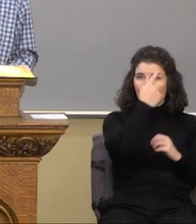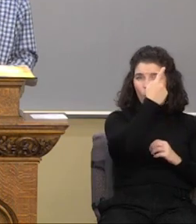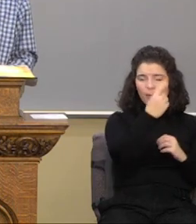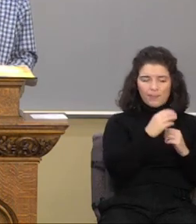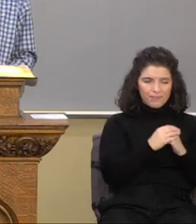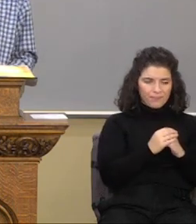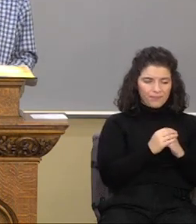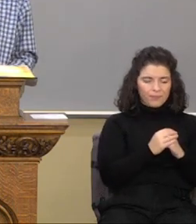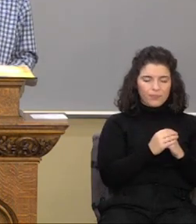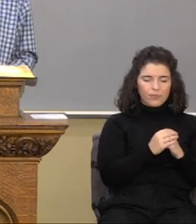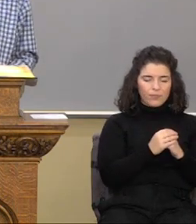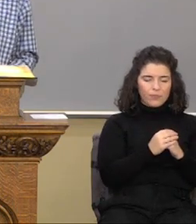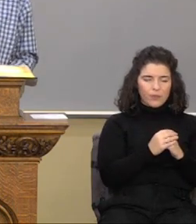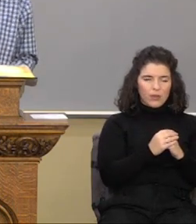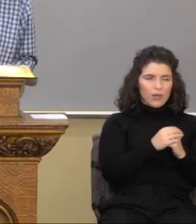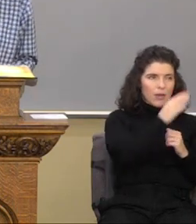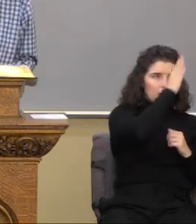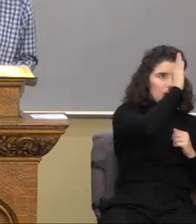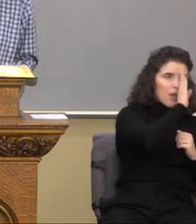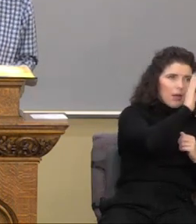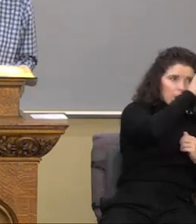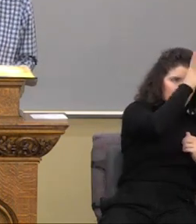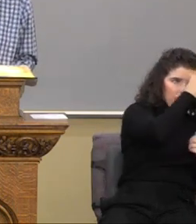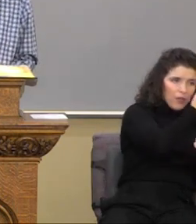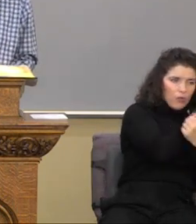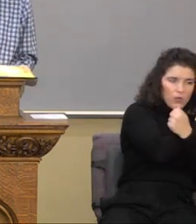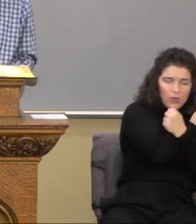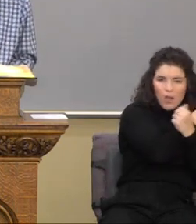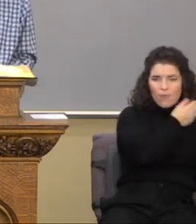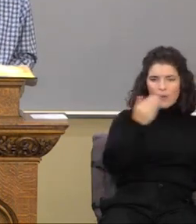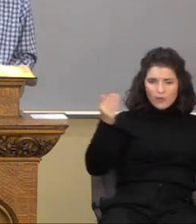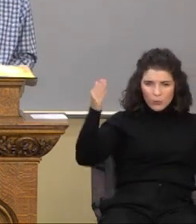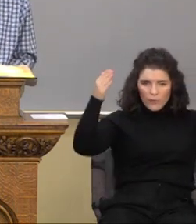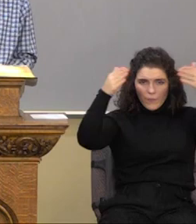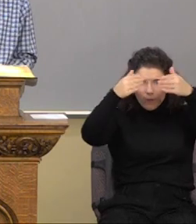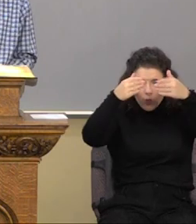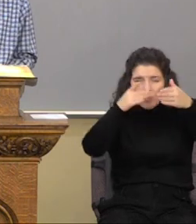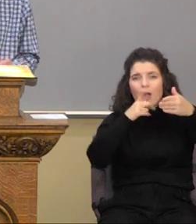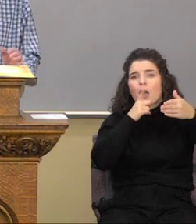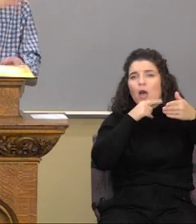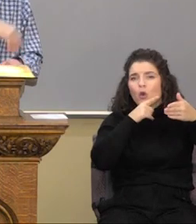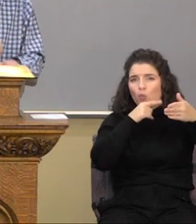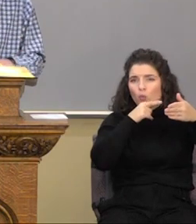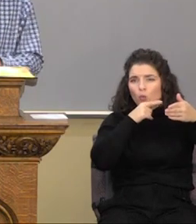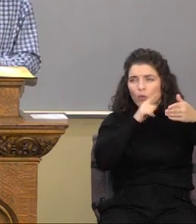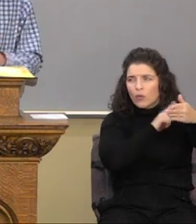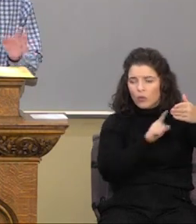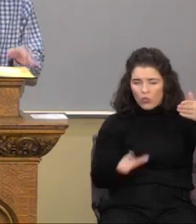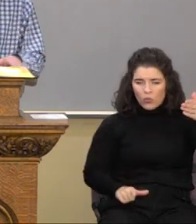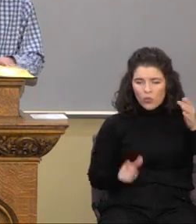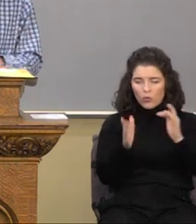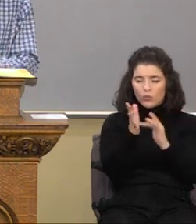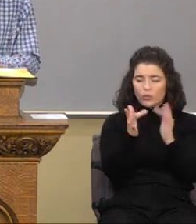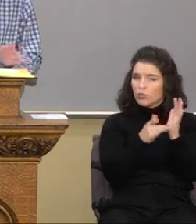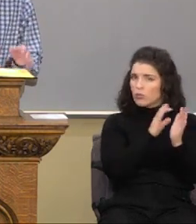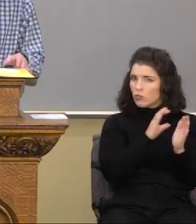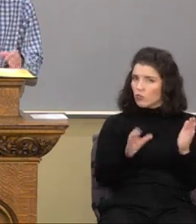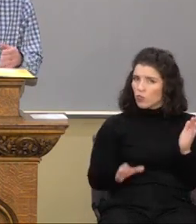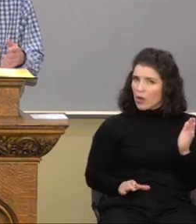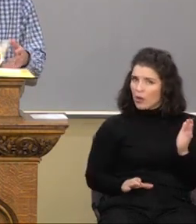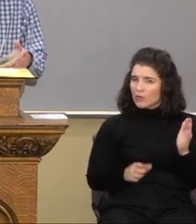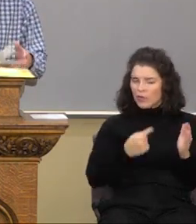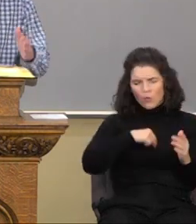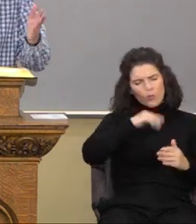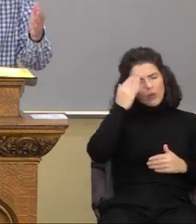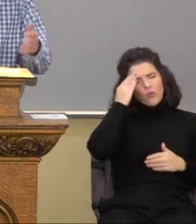as its object the Lord Jesus Christ. Okay. And we know if you go real quick, Matthew chapter